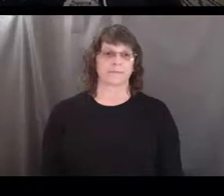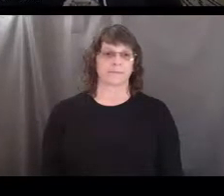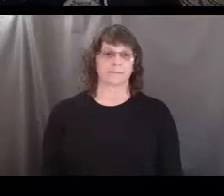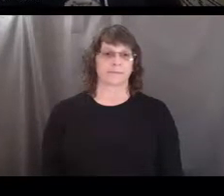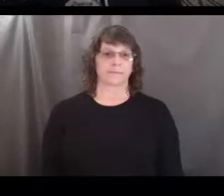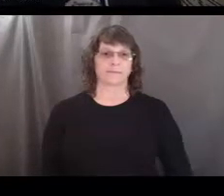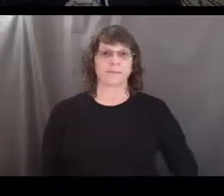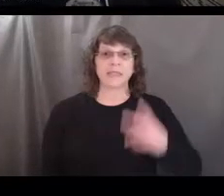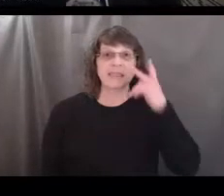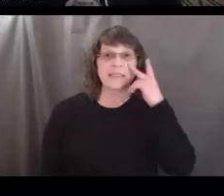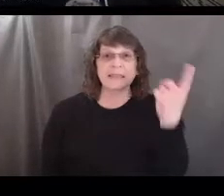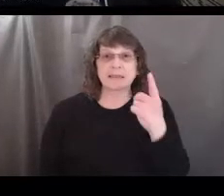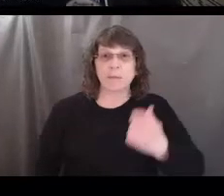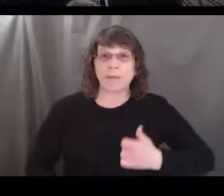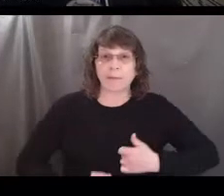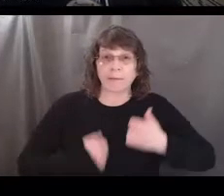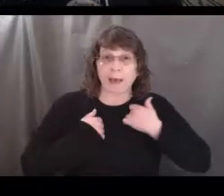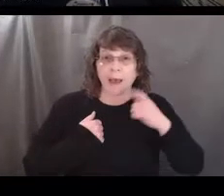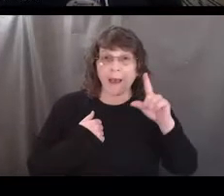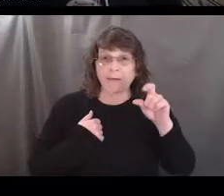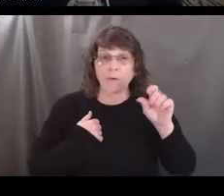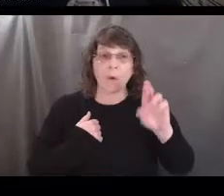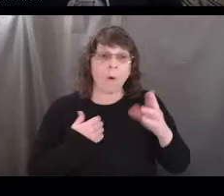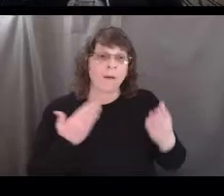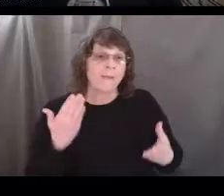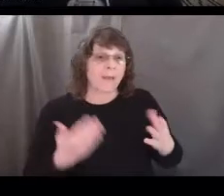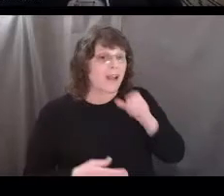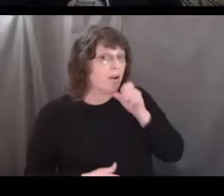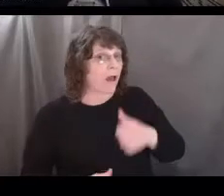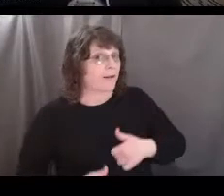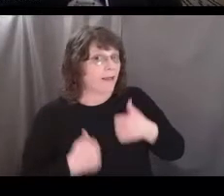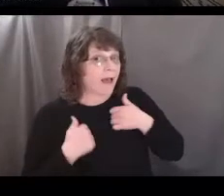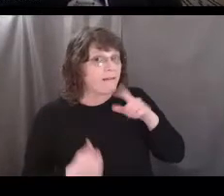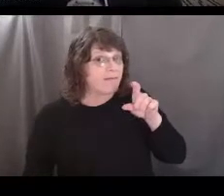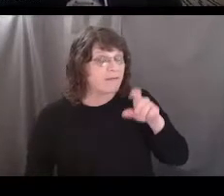Do you see anything alive or maybe not alive?